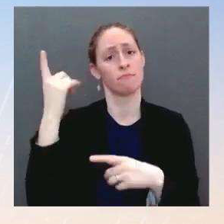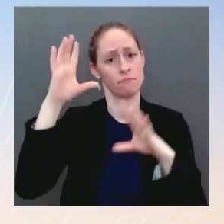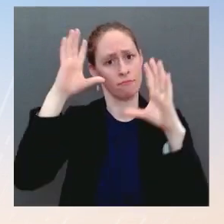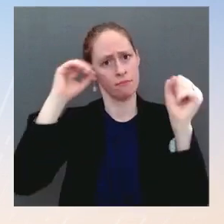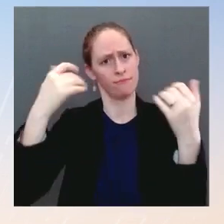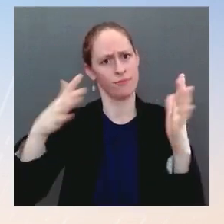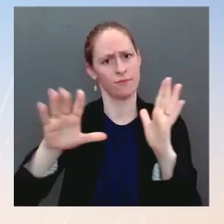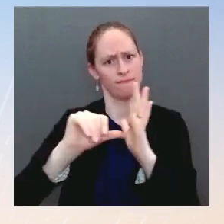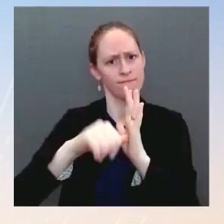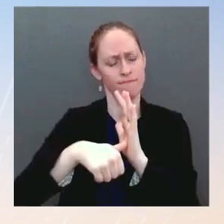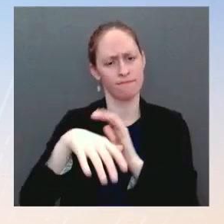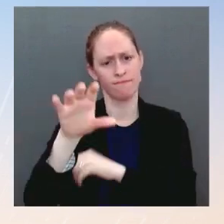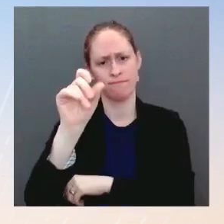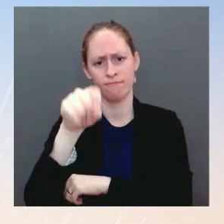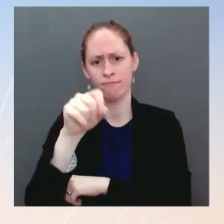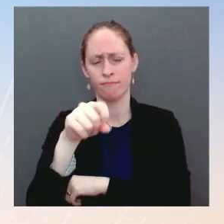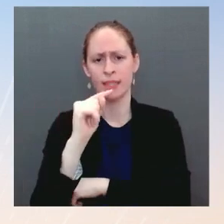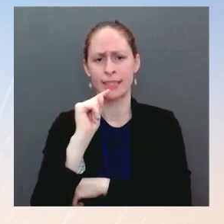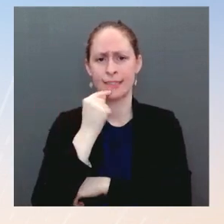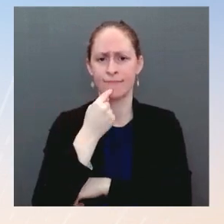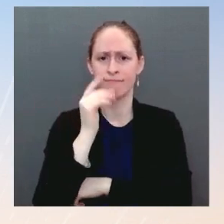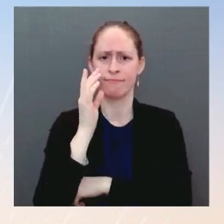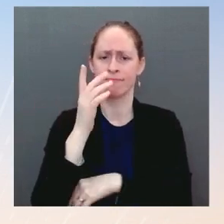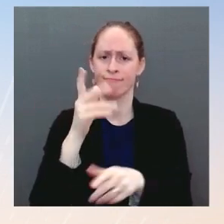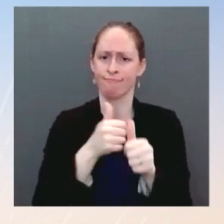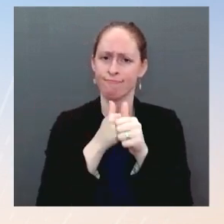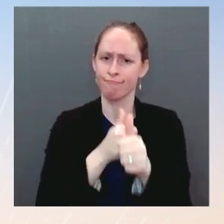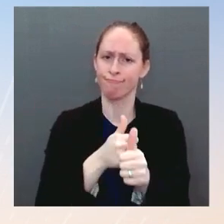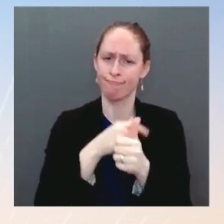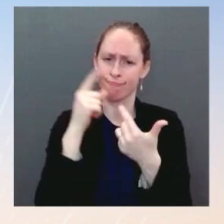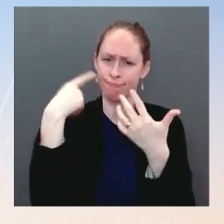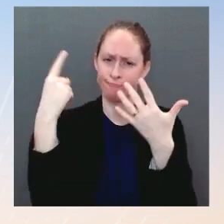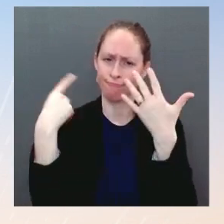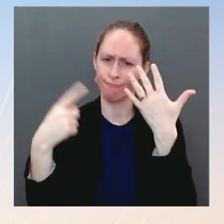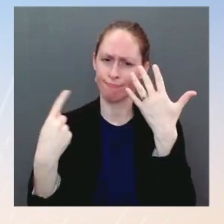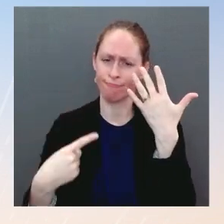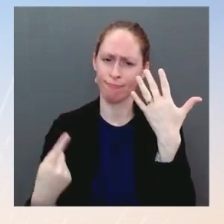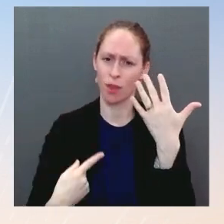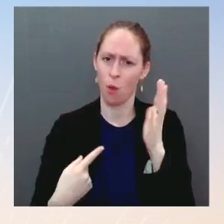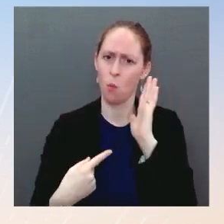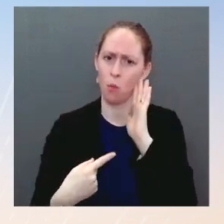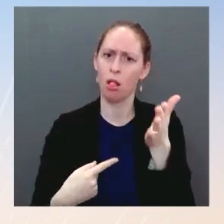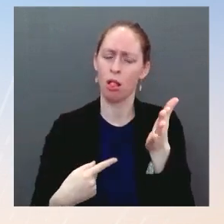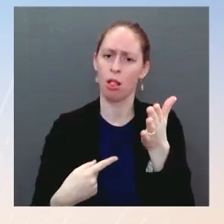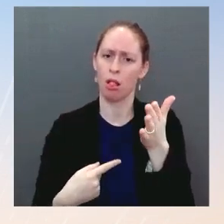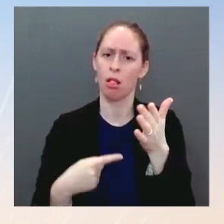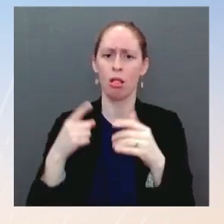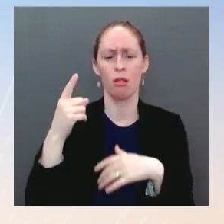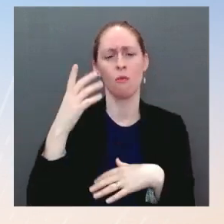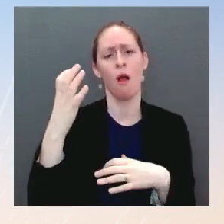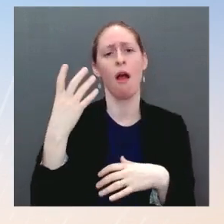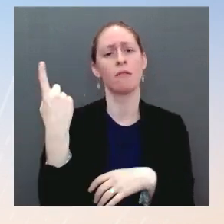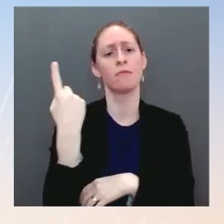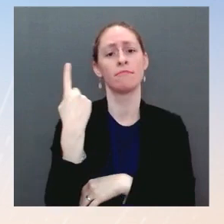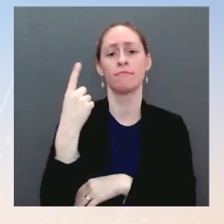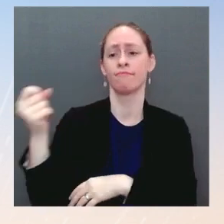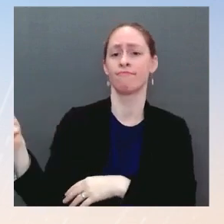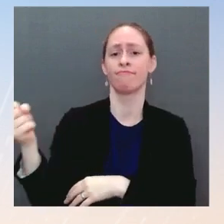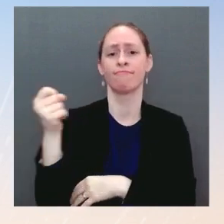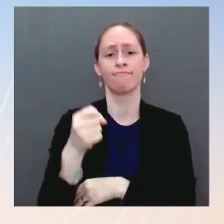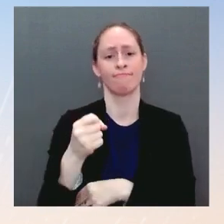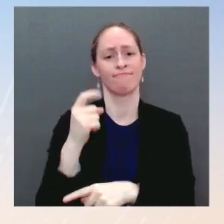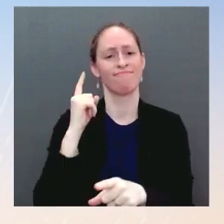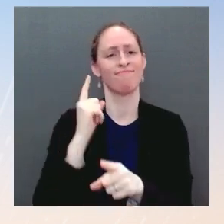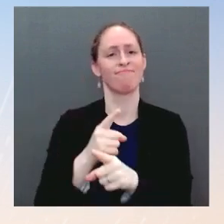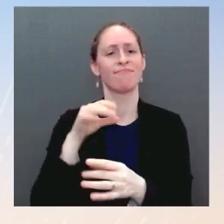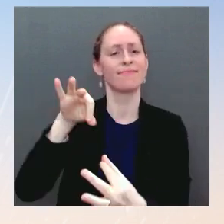wants to seek a candidate who is worthy of the excellence and decency of Justice Breyer's legacy, that he will meet with potential nominees, that he